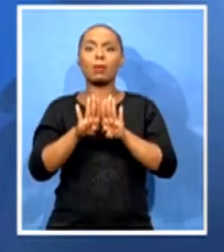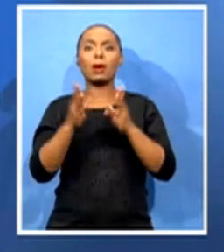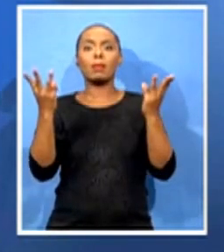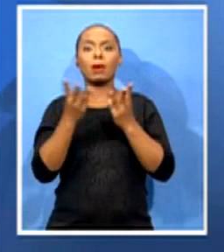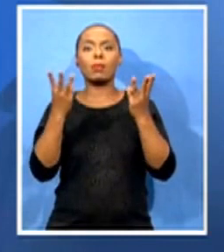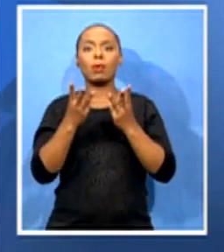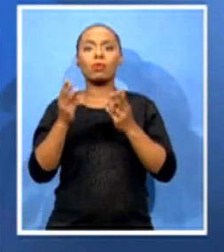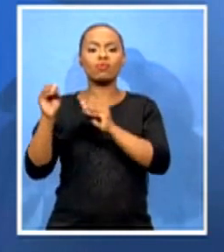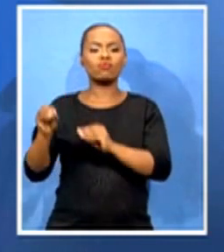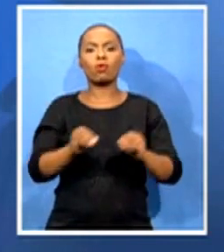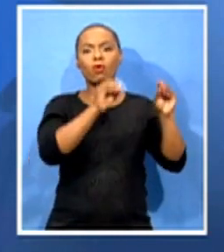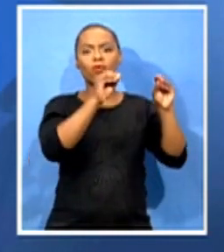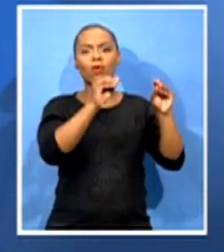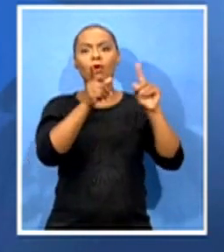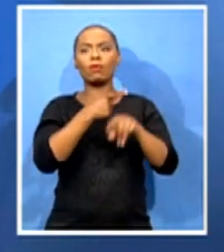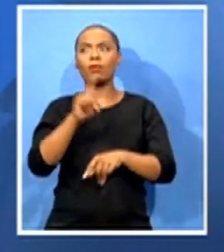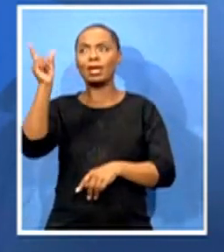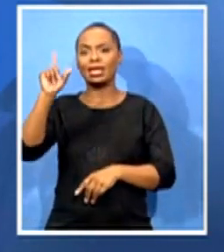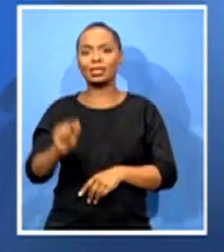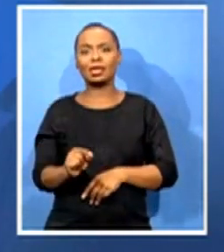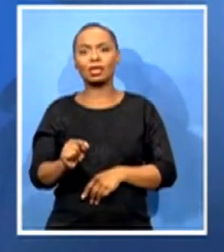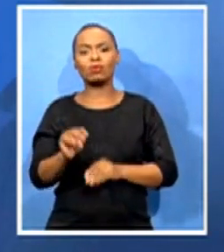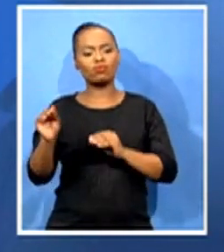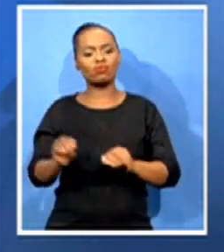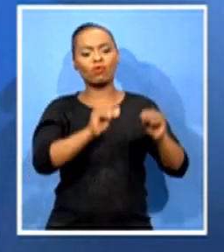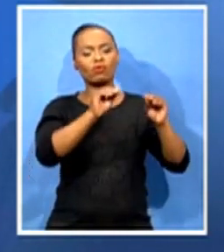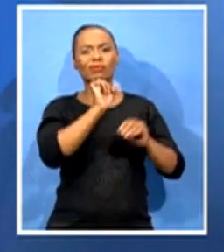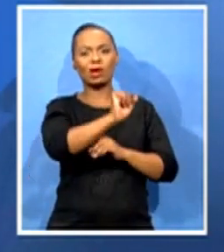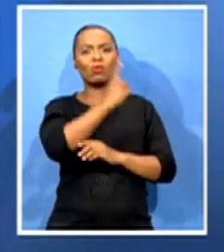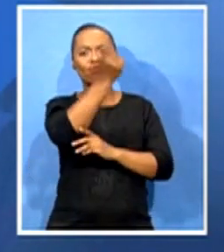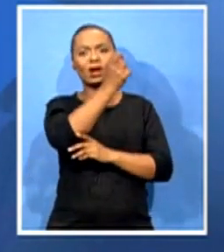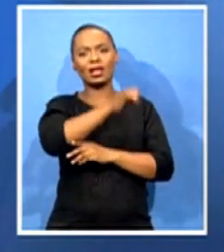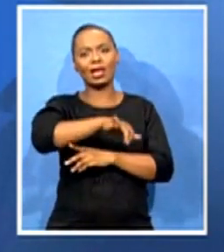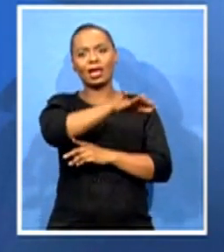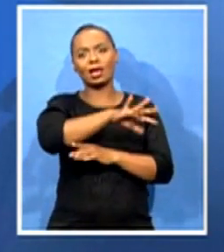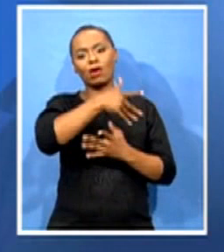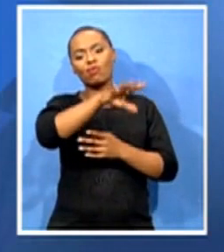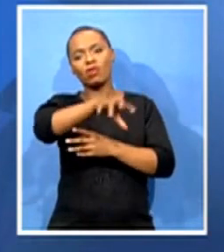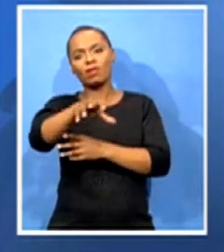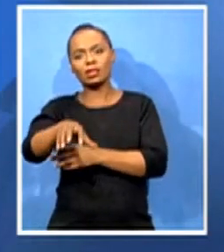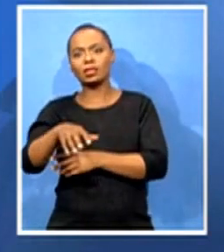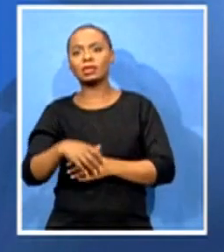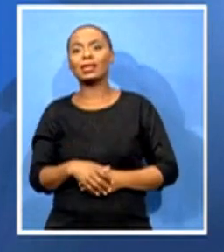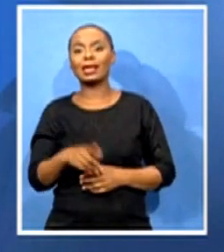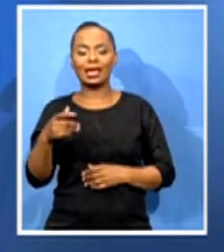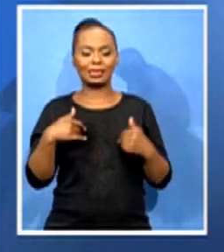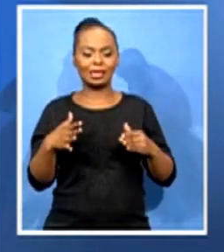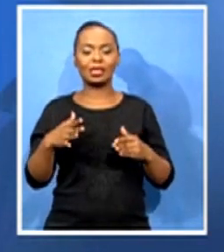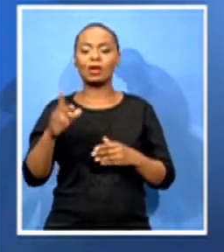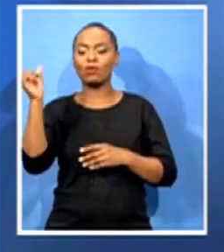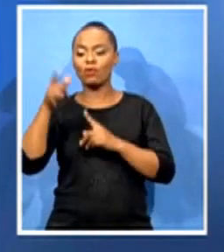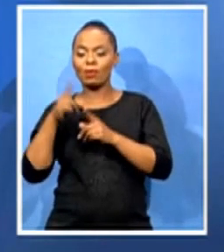rural areas and provinces, and that's when they started the spread. So as a province,